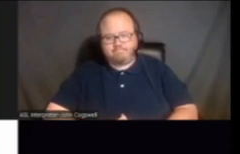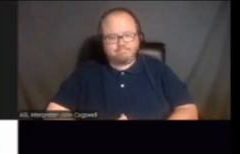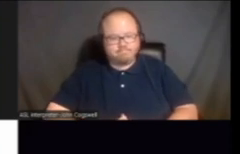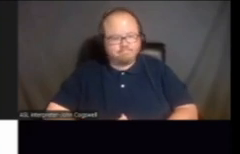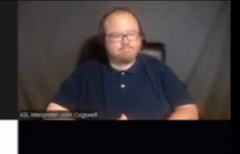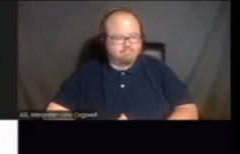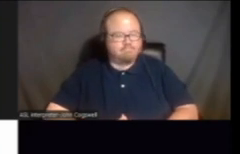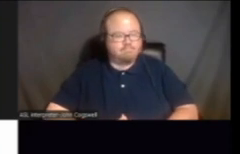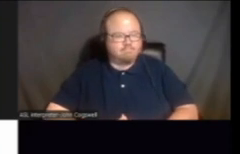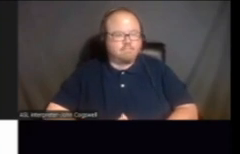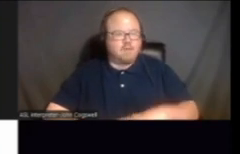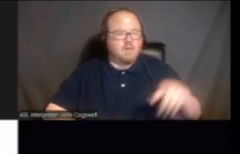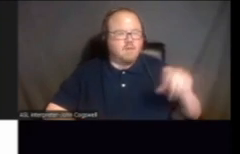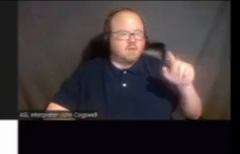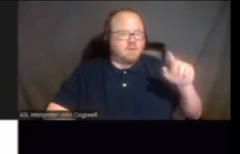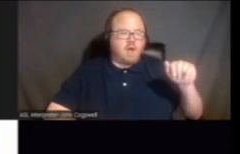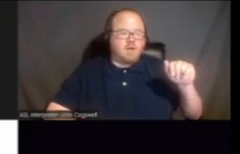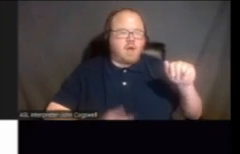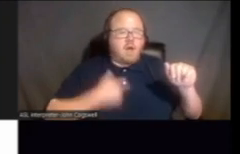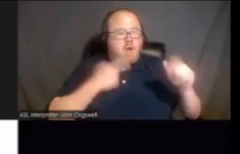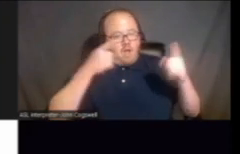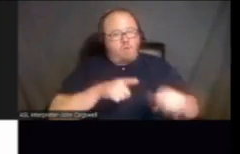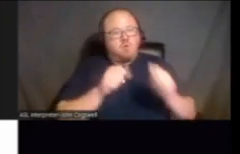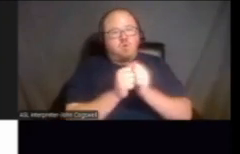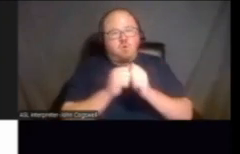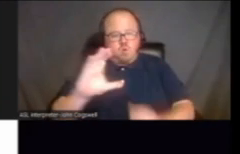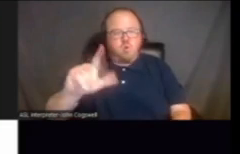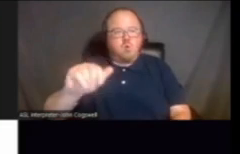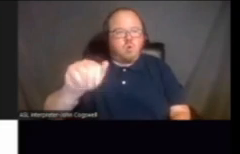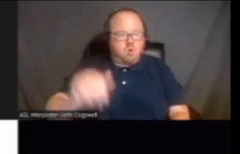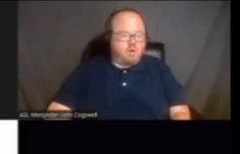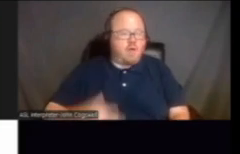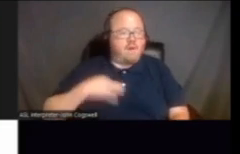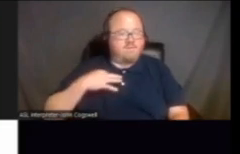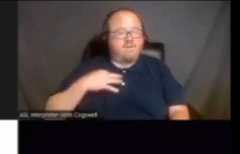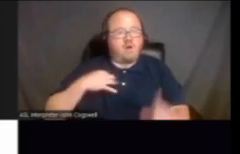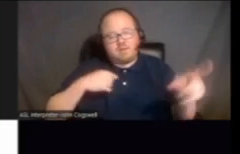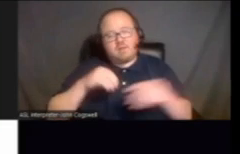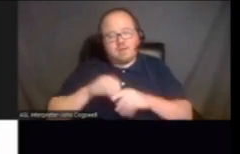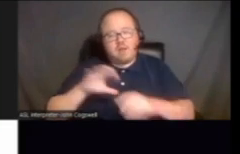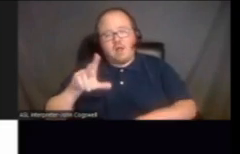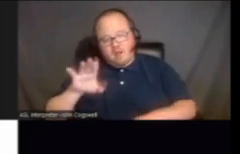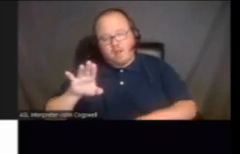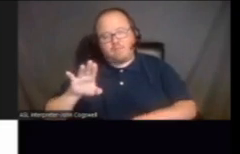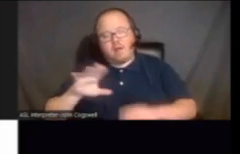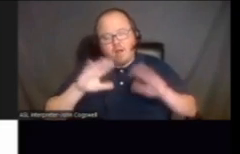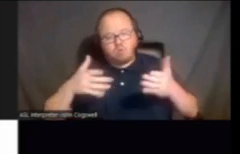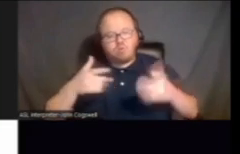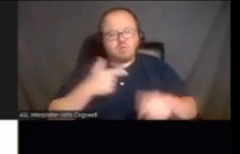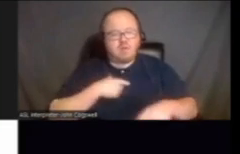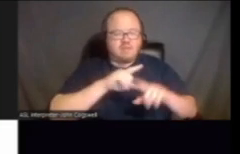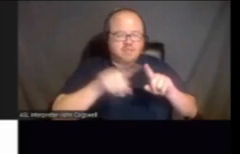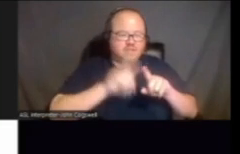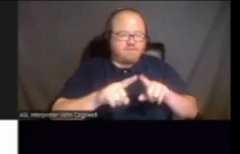And I have to agree with Clara because, um, volunteering at the clubhouse and other organizations, I am